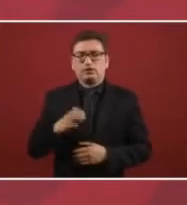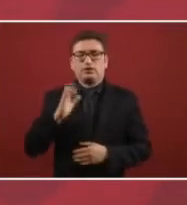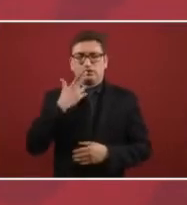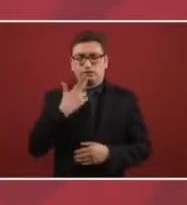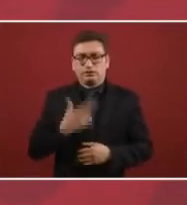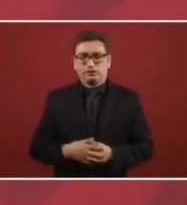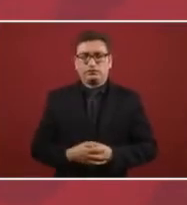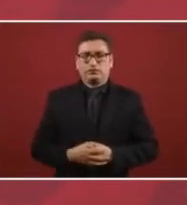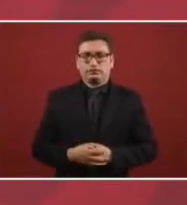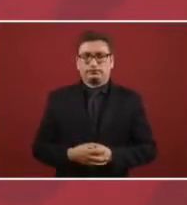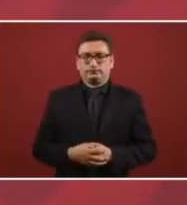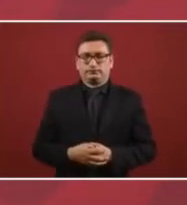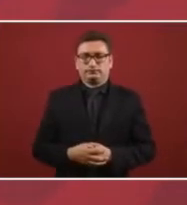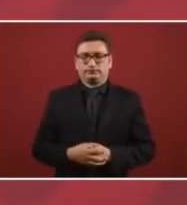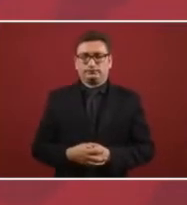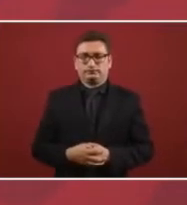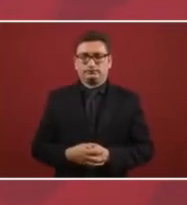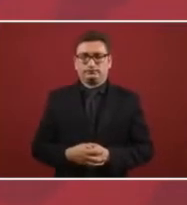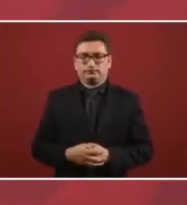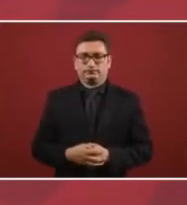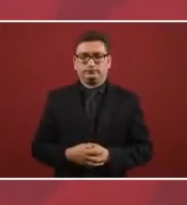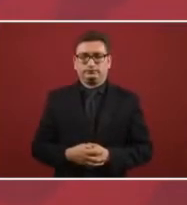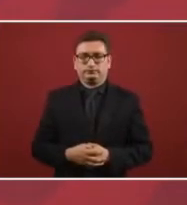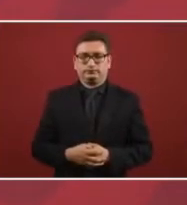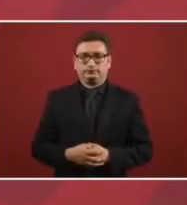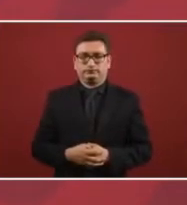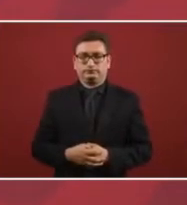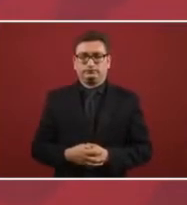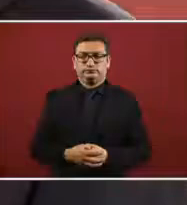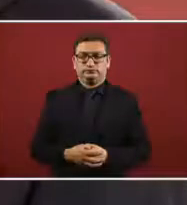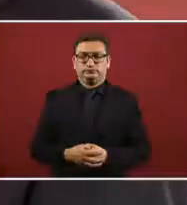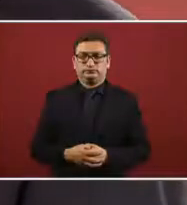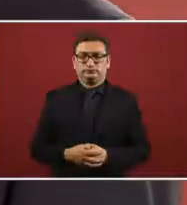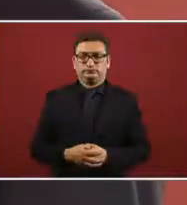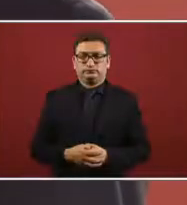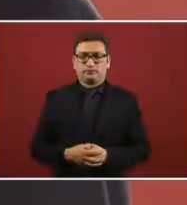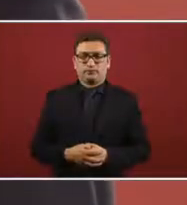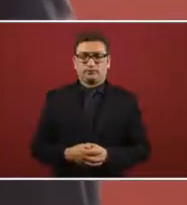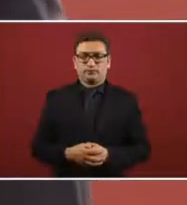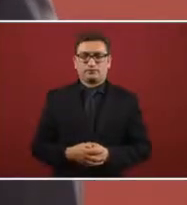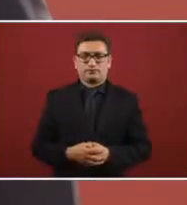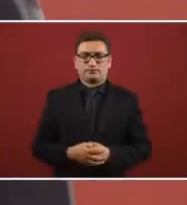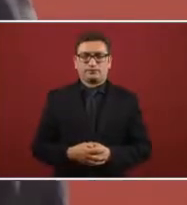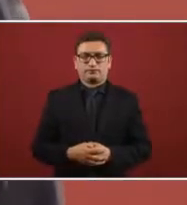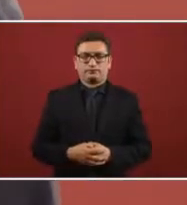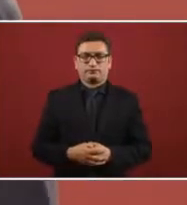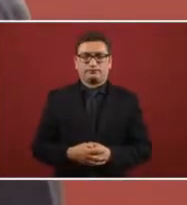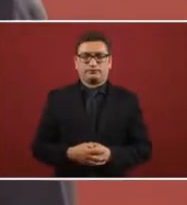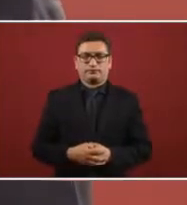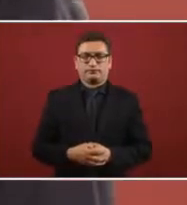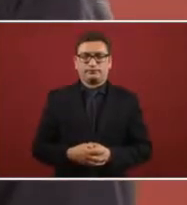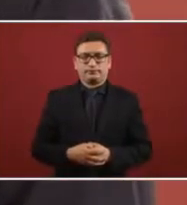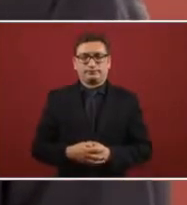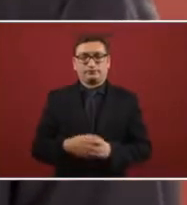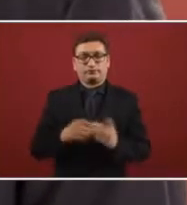from Chihuahua, ex-governor from Chihuahua, was not